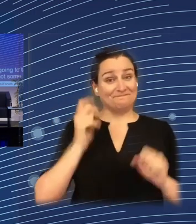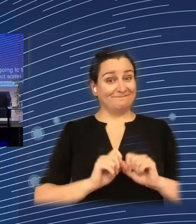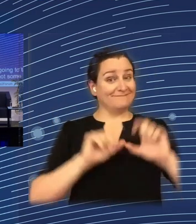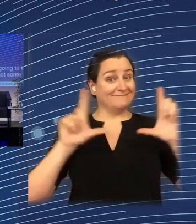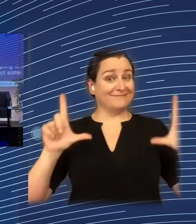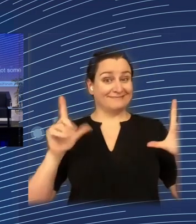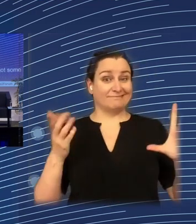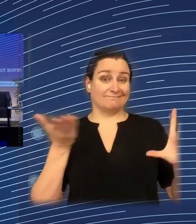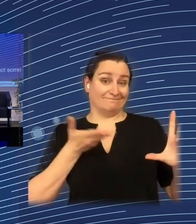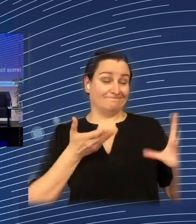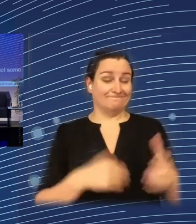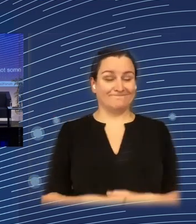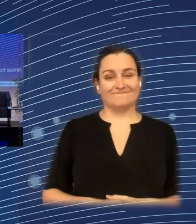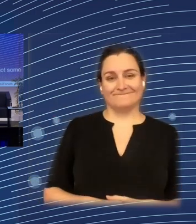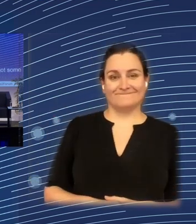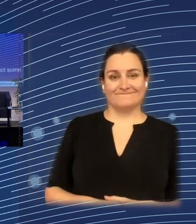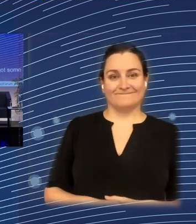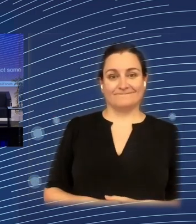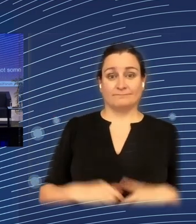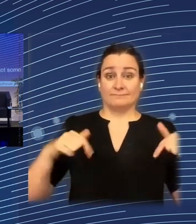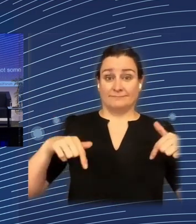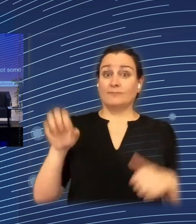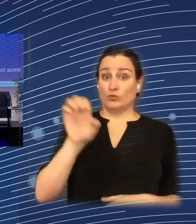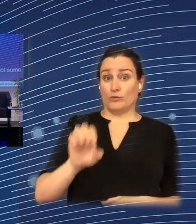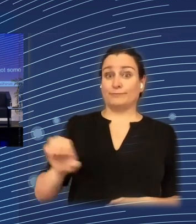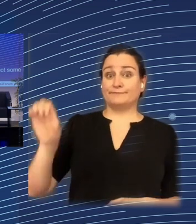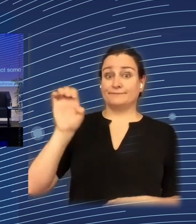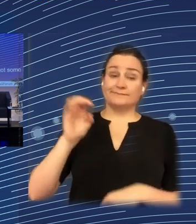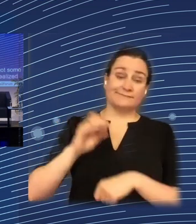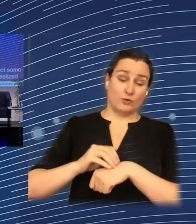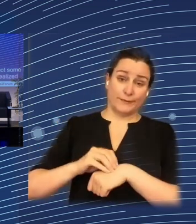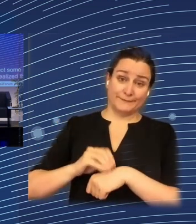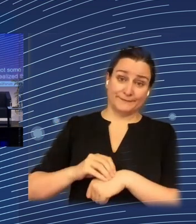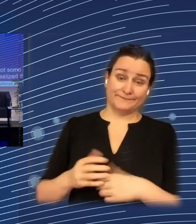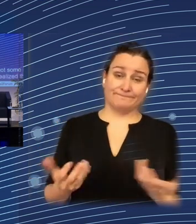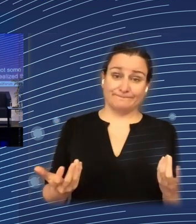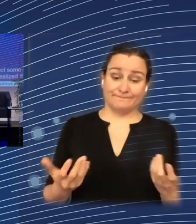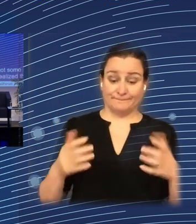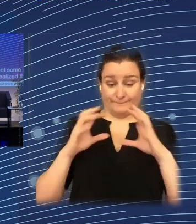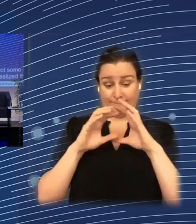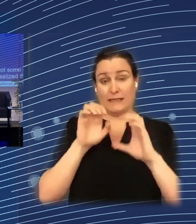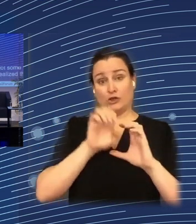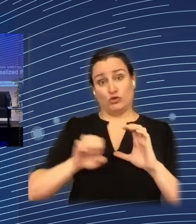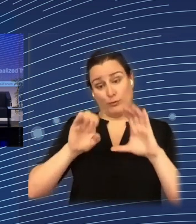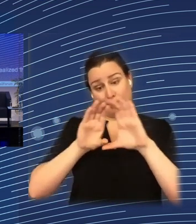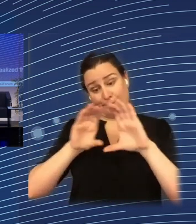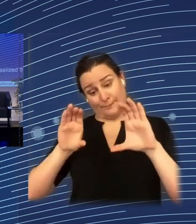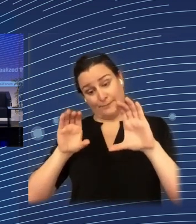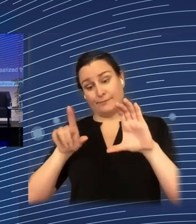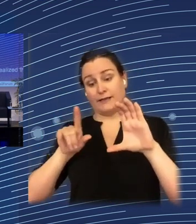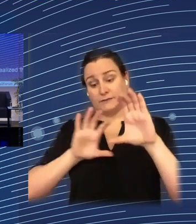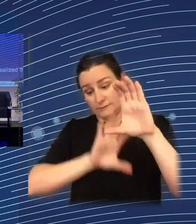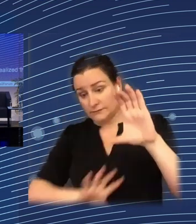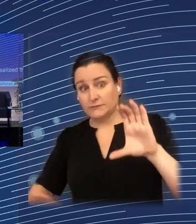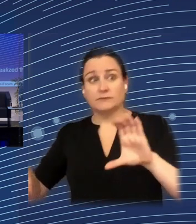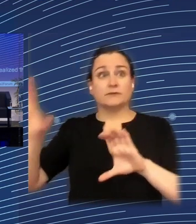probably have realized that in Europe we have a problem, whereas many parts of the world over the last two decades have grown, and